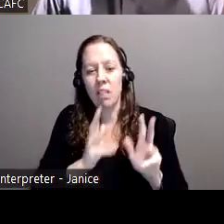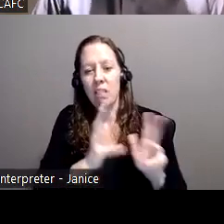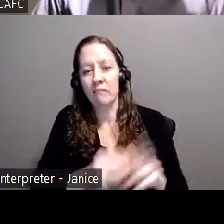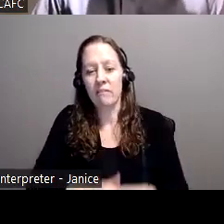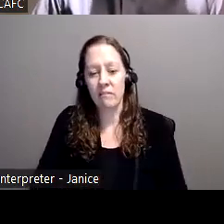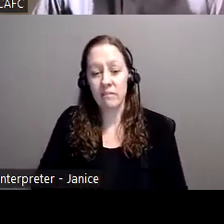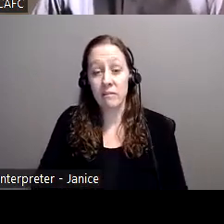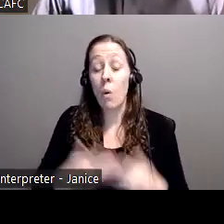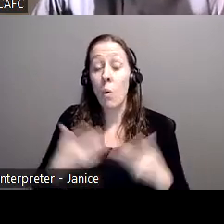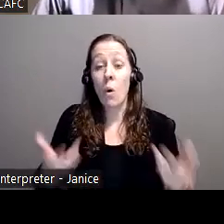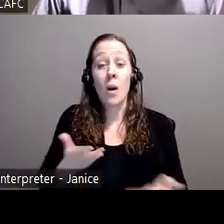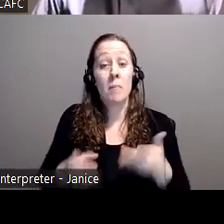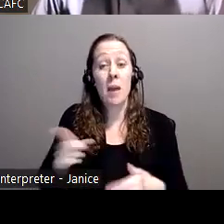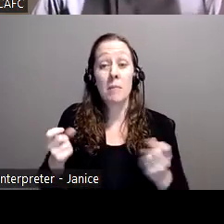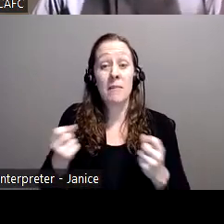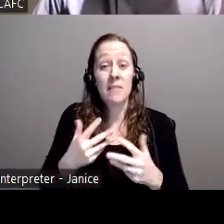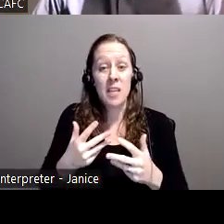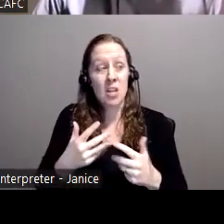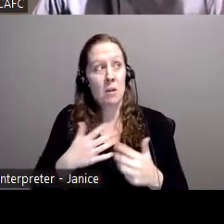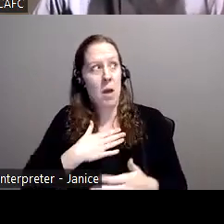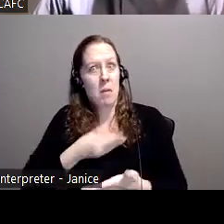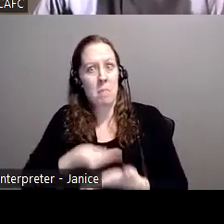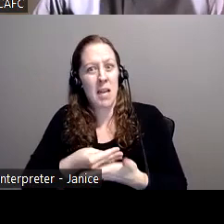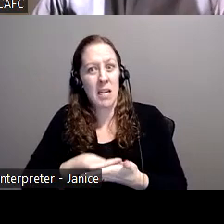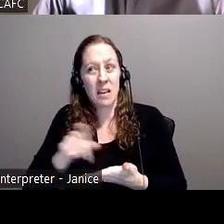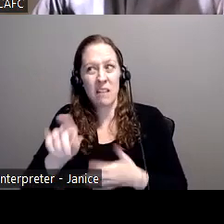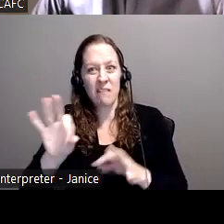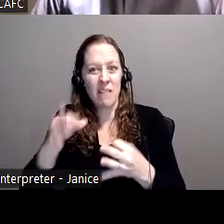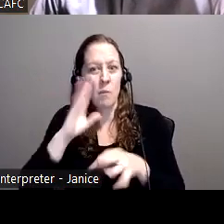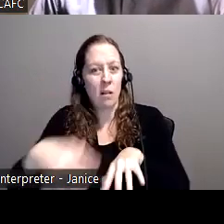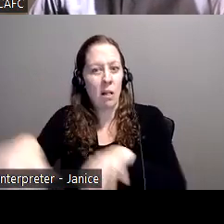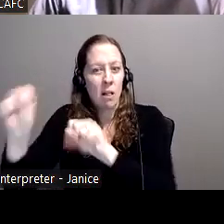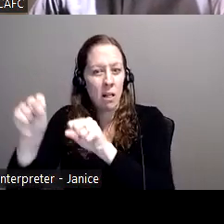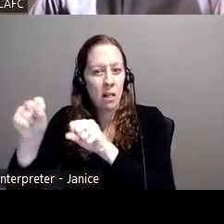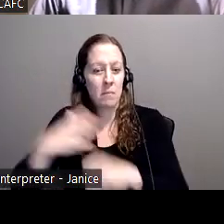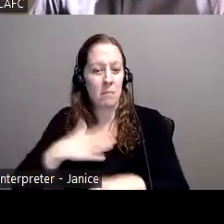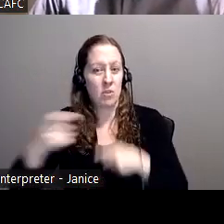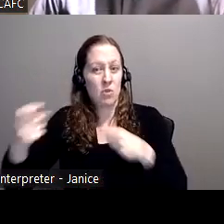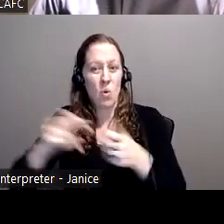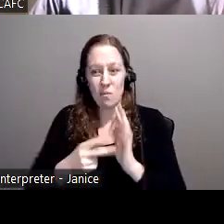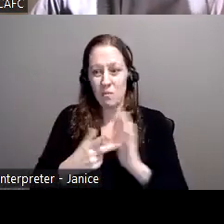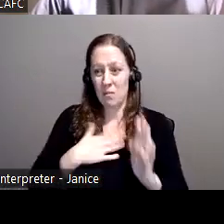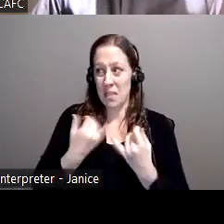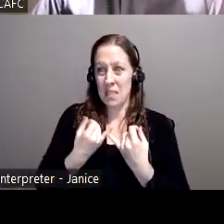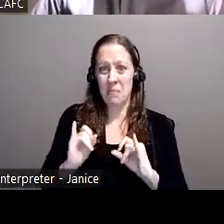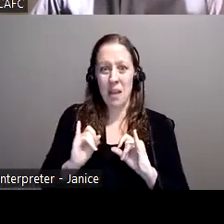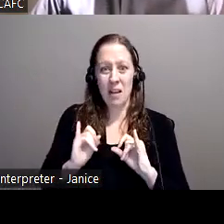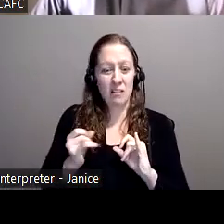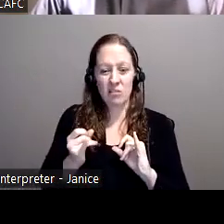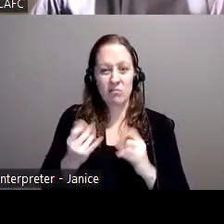They may have fear their family will take control over their finances and that they'll lose their independence. They